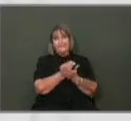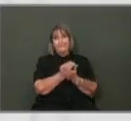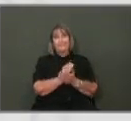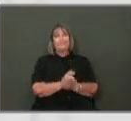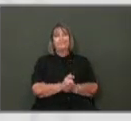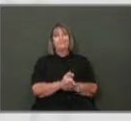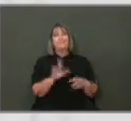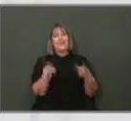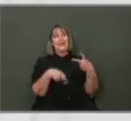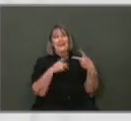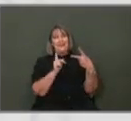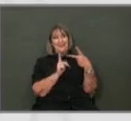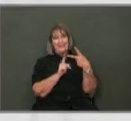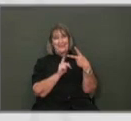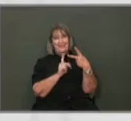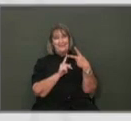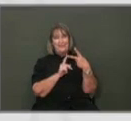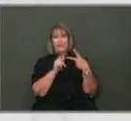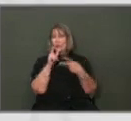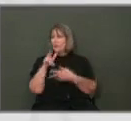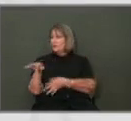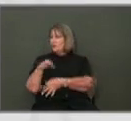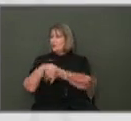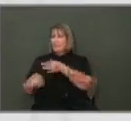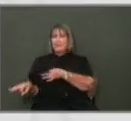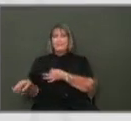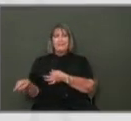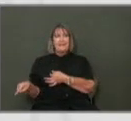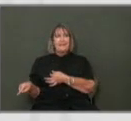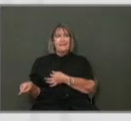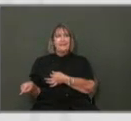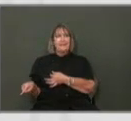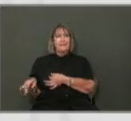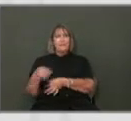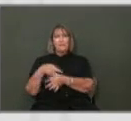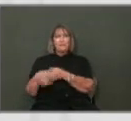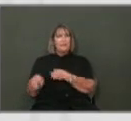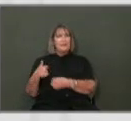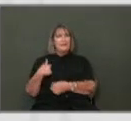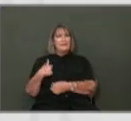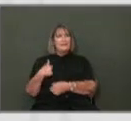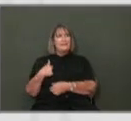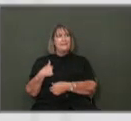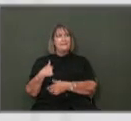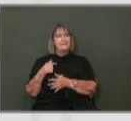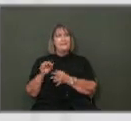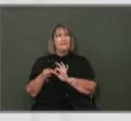something